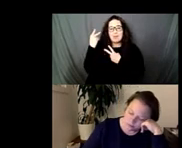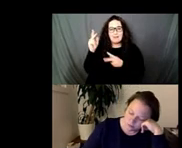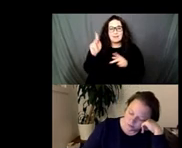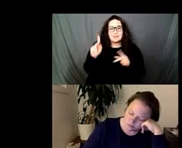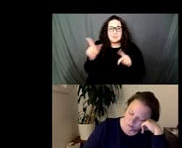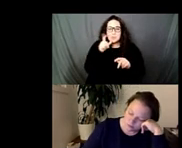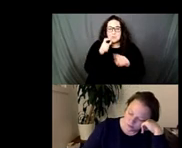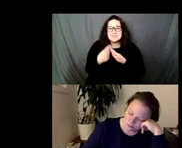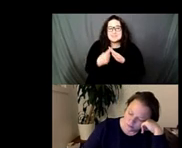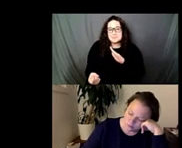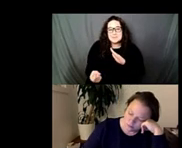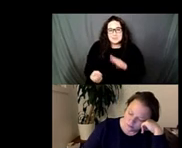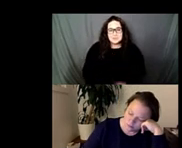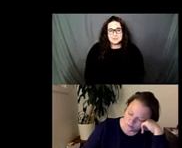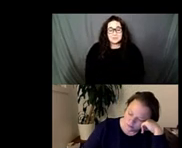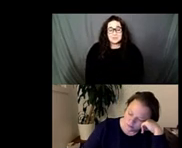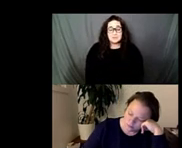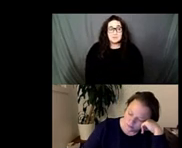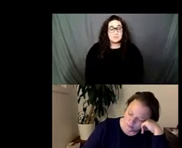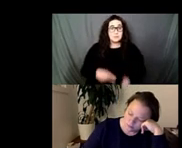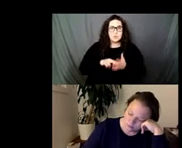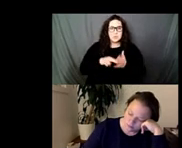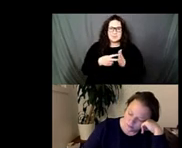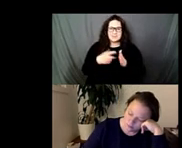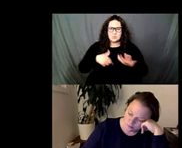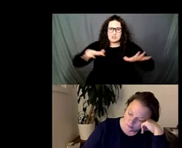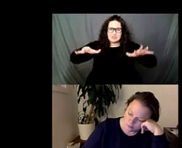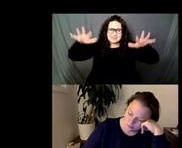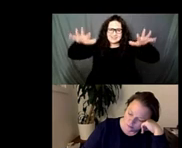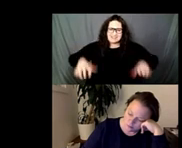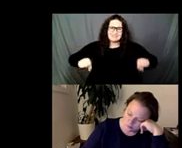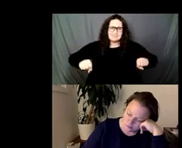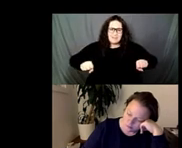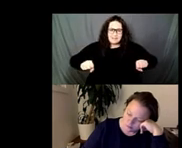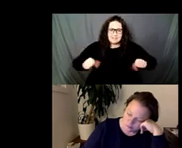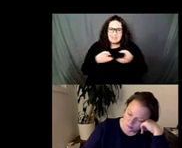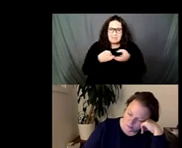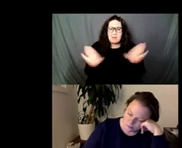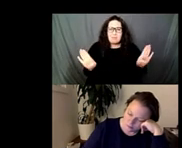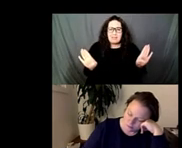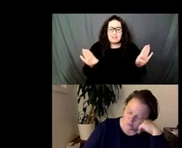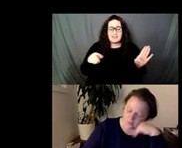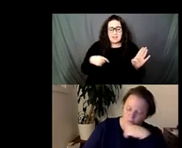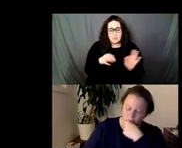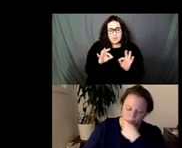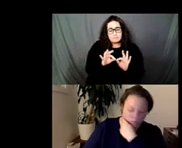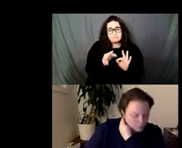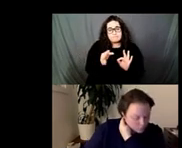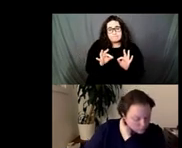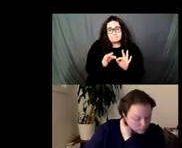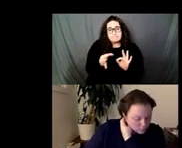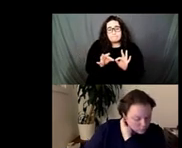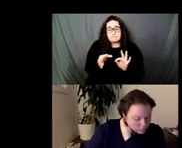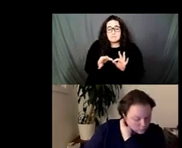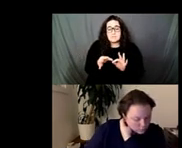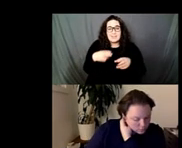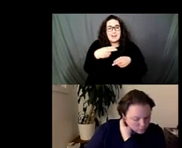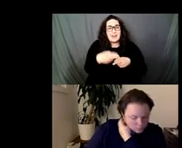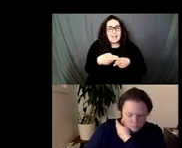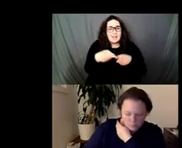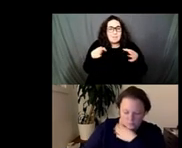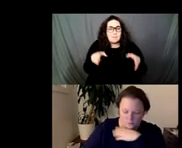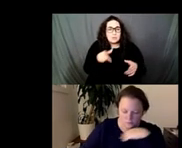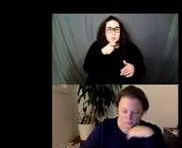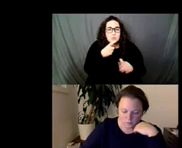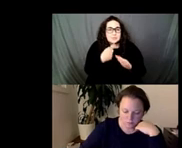in public space and then take the time to slowly stitch the name of someone um right and then even giving that over to the mother of that person or the mother